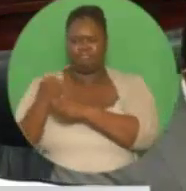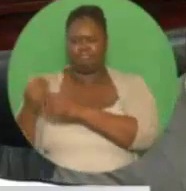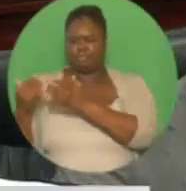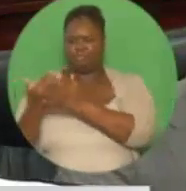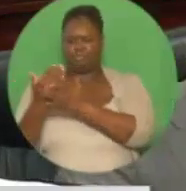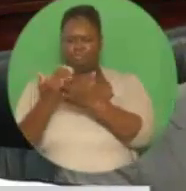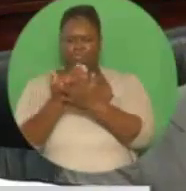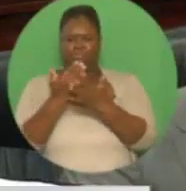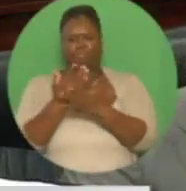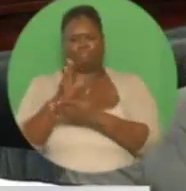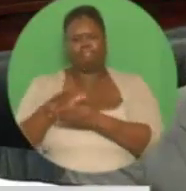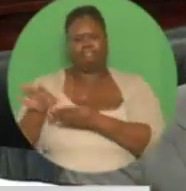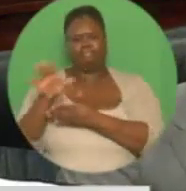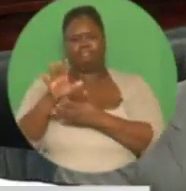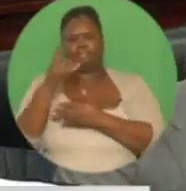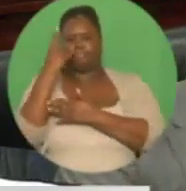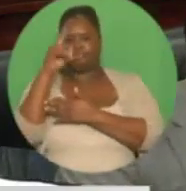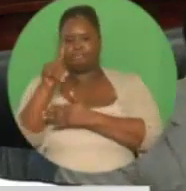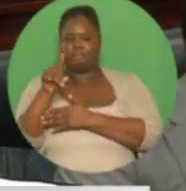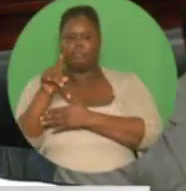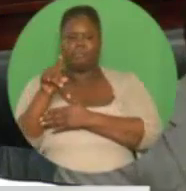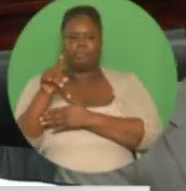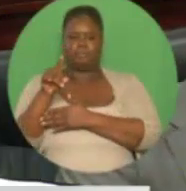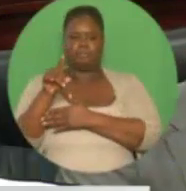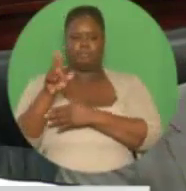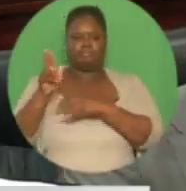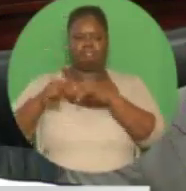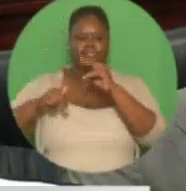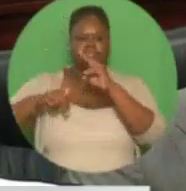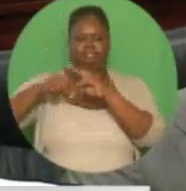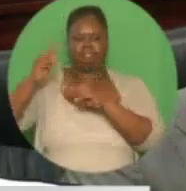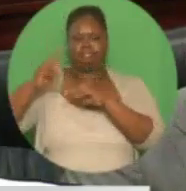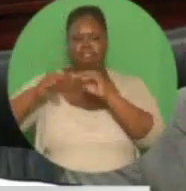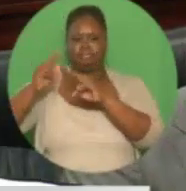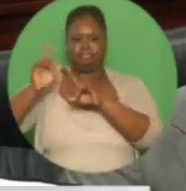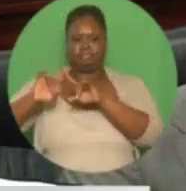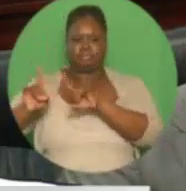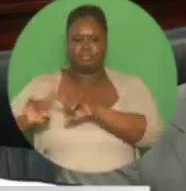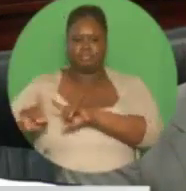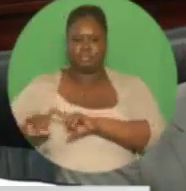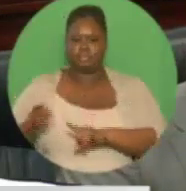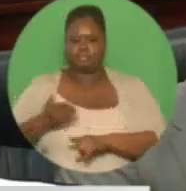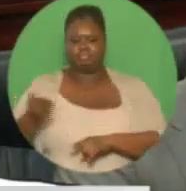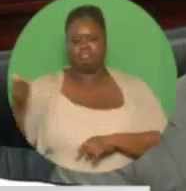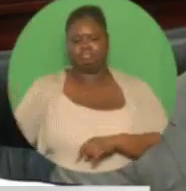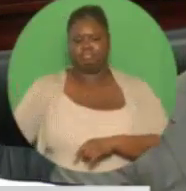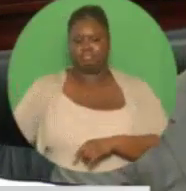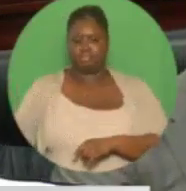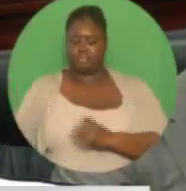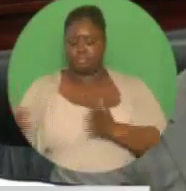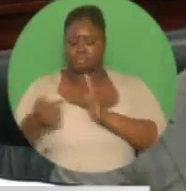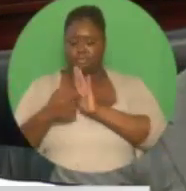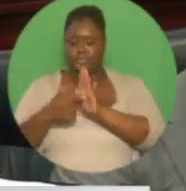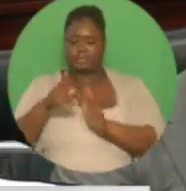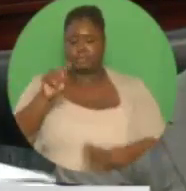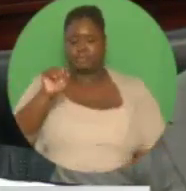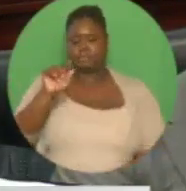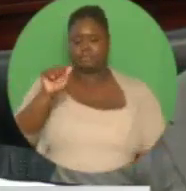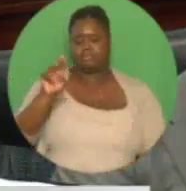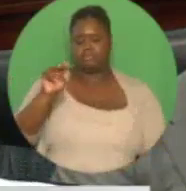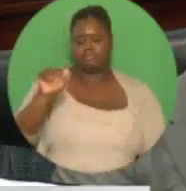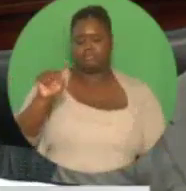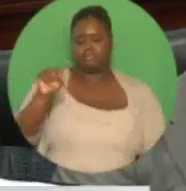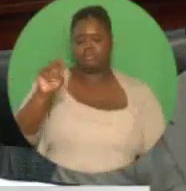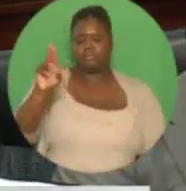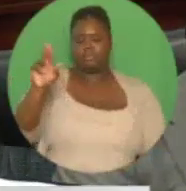high-performing engines of growth on a number of new estates and others like the Tamana Intech Park and the Phoenix